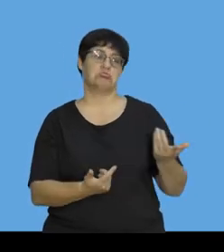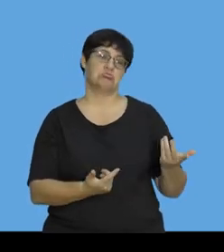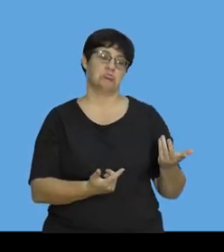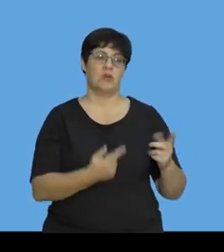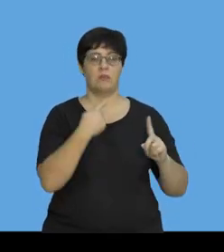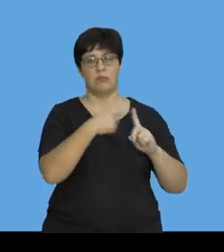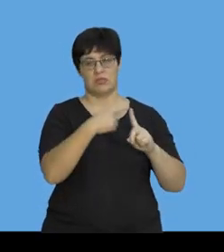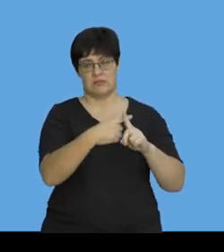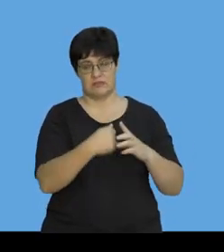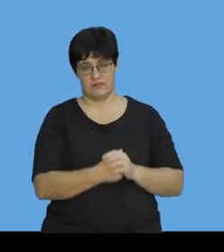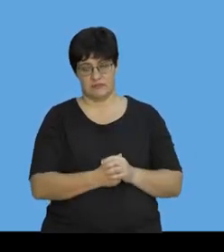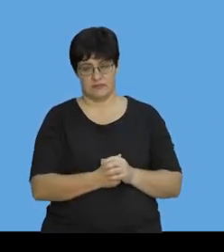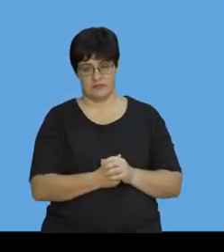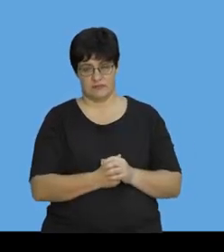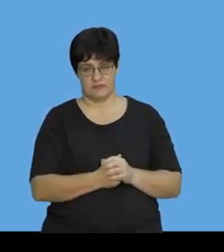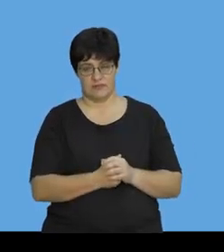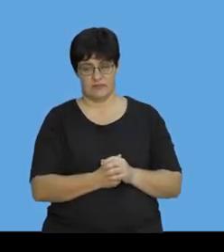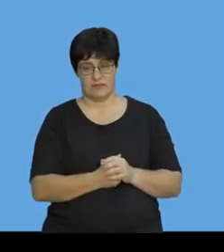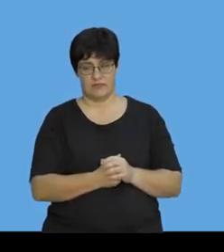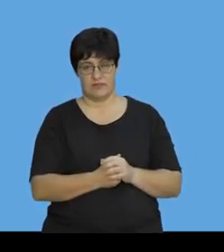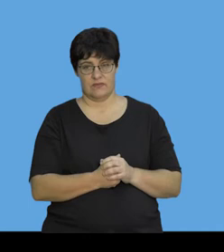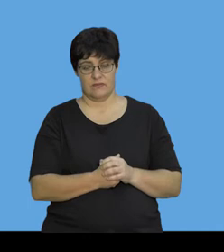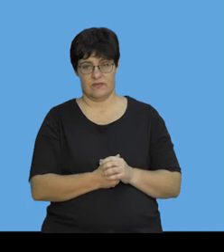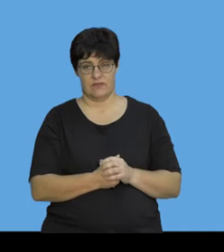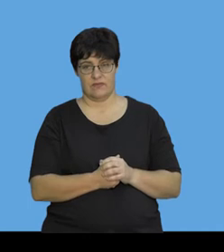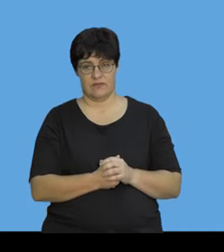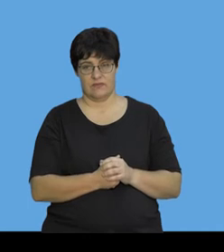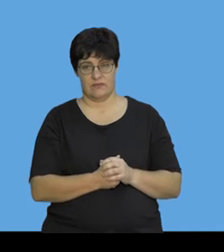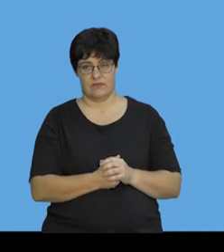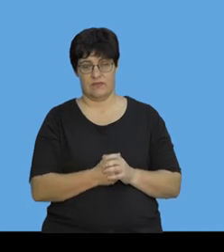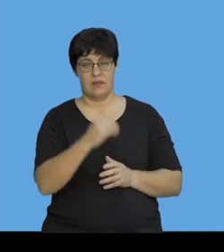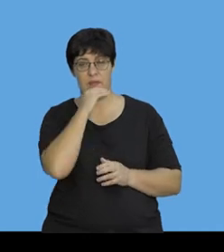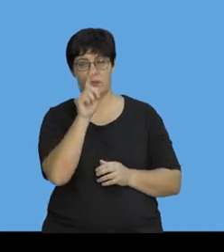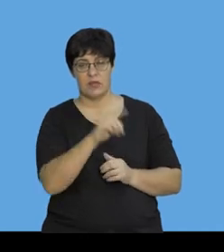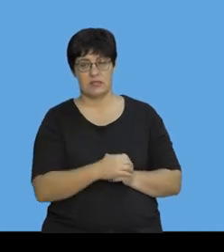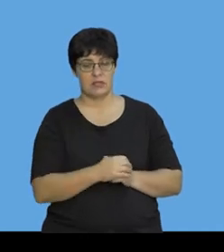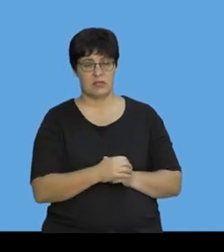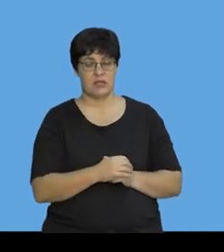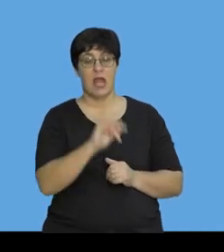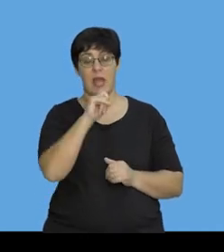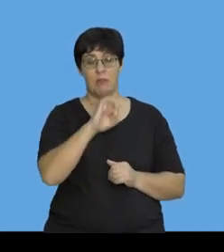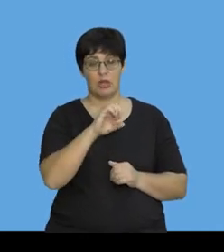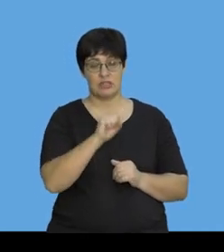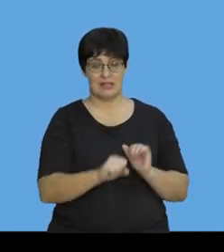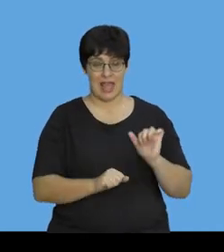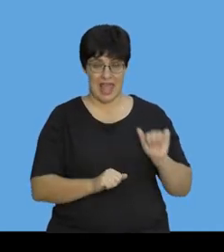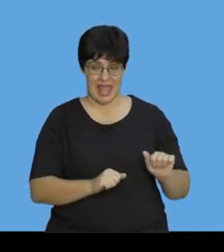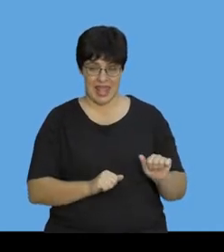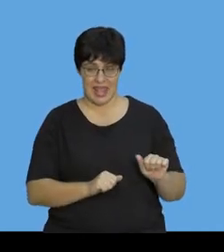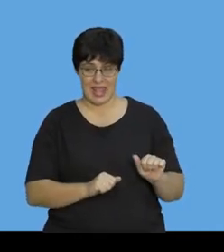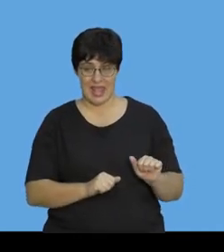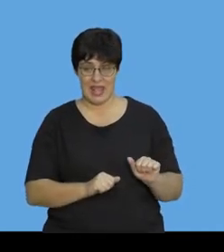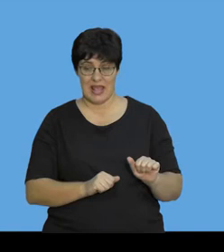direction positive, okay, that means for me that my